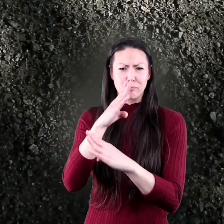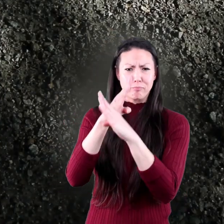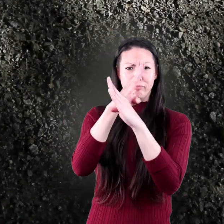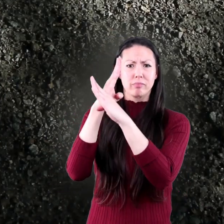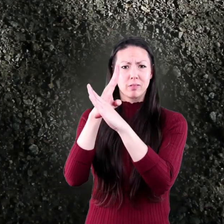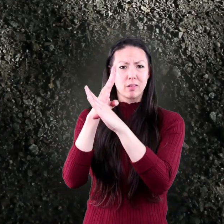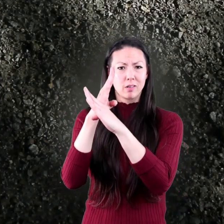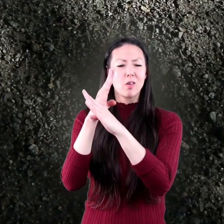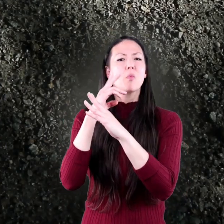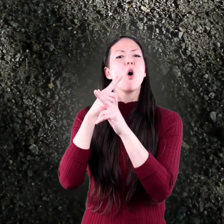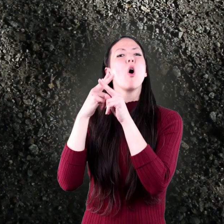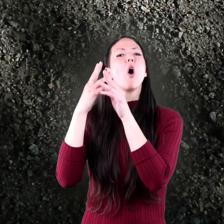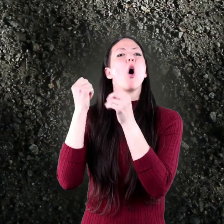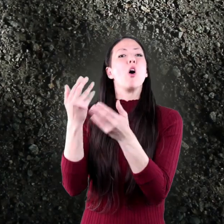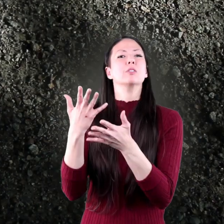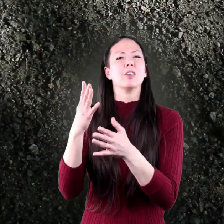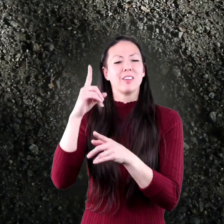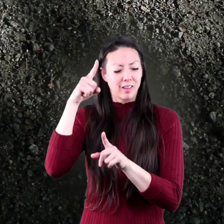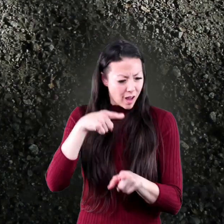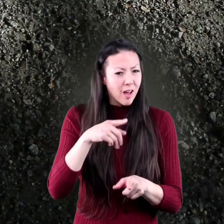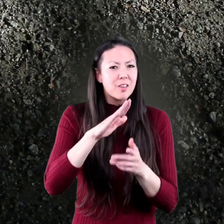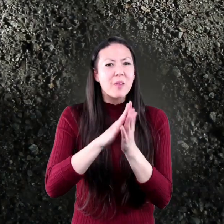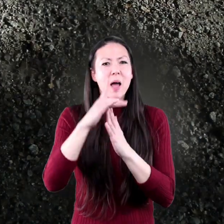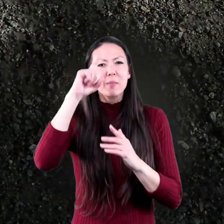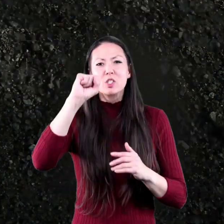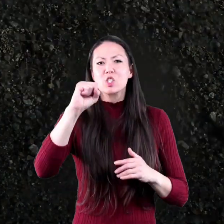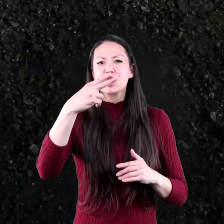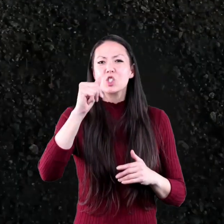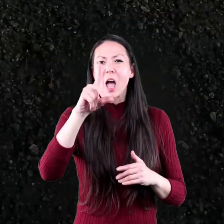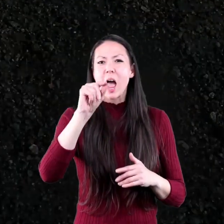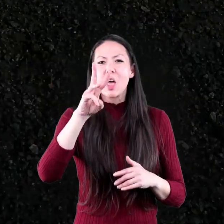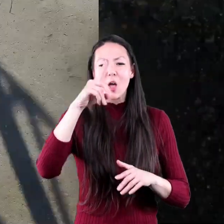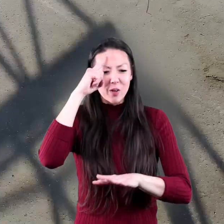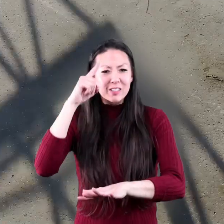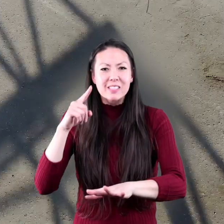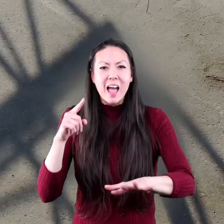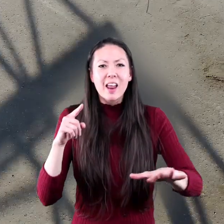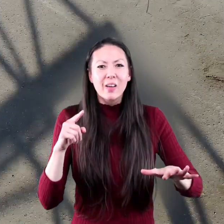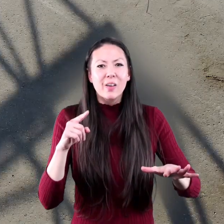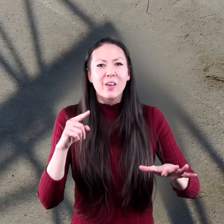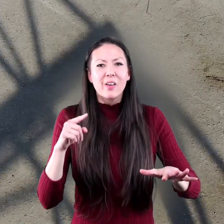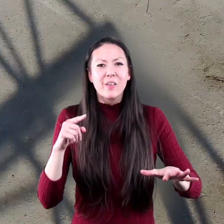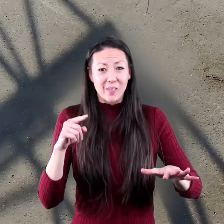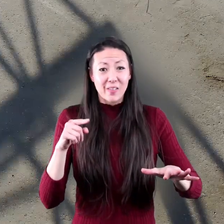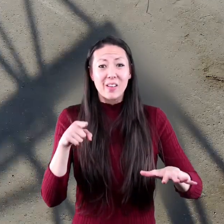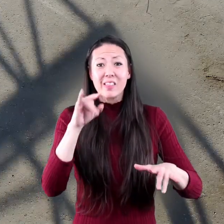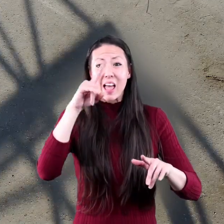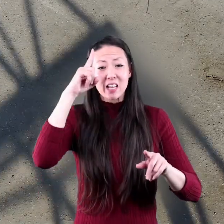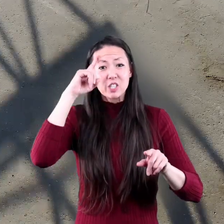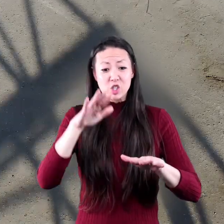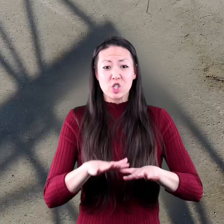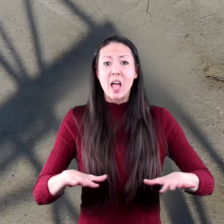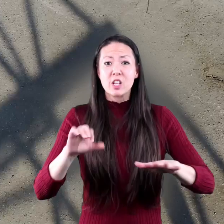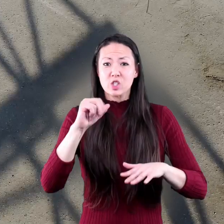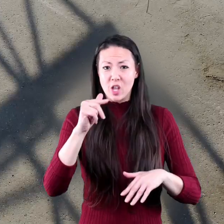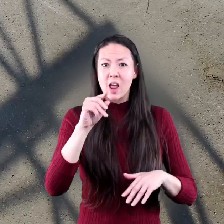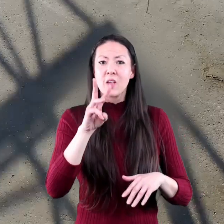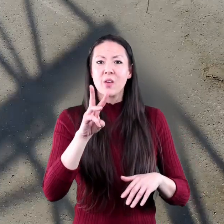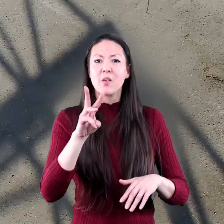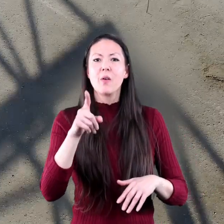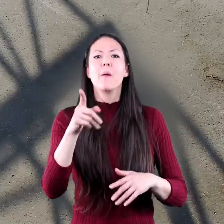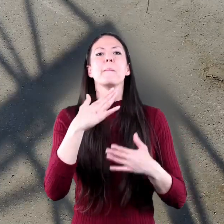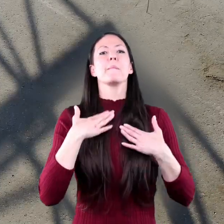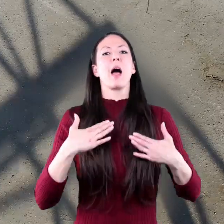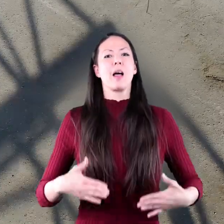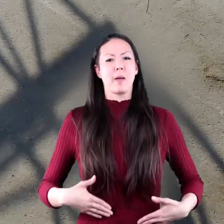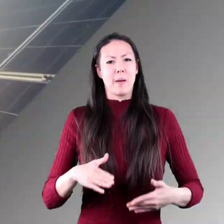blocked, it will cause a shadow of the blocked object to appear. That's why you can see the shadow of your body on the sidewalk.